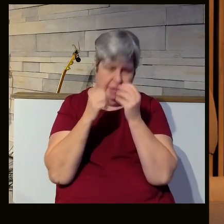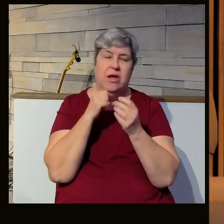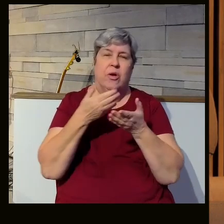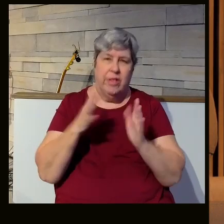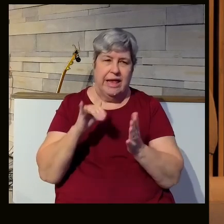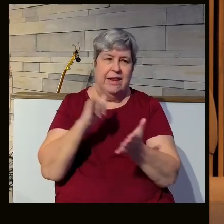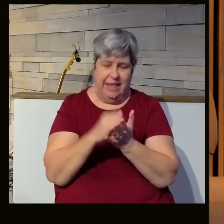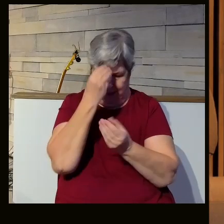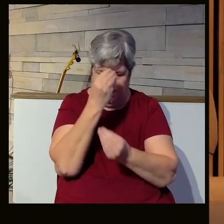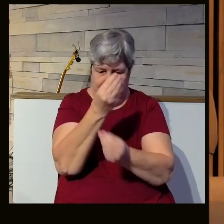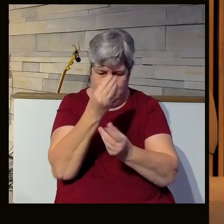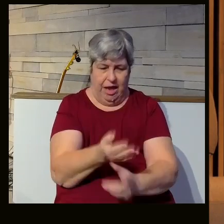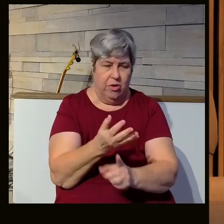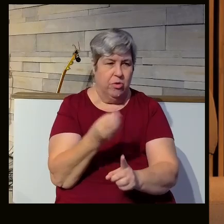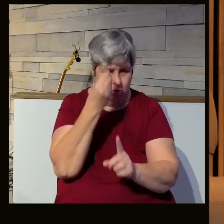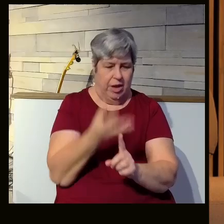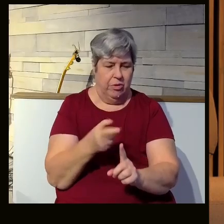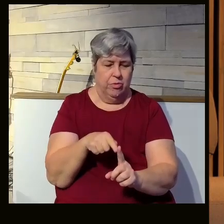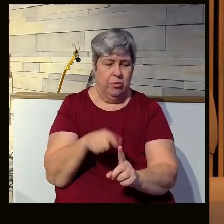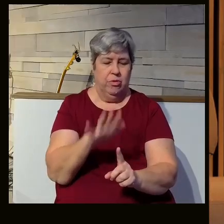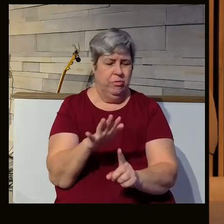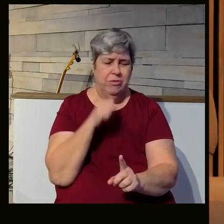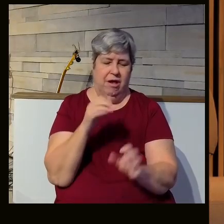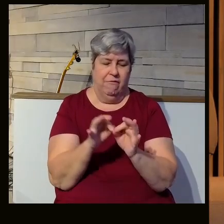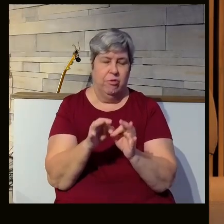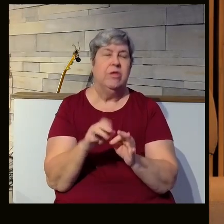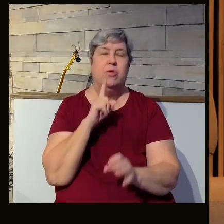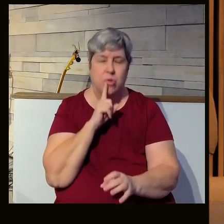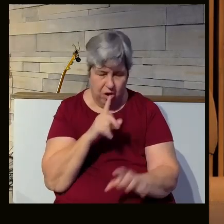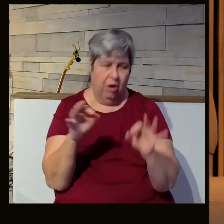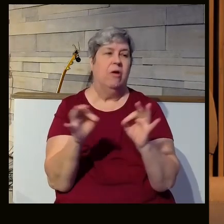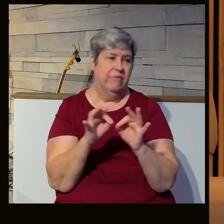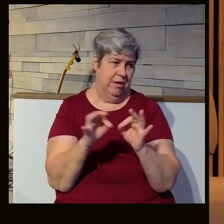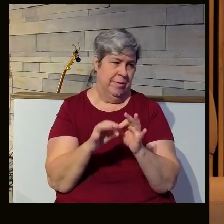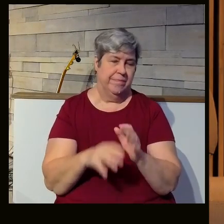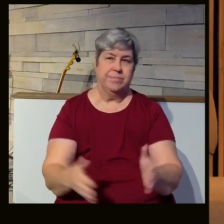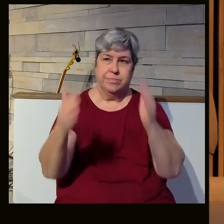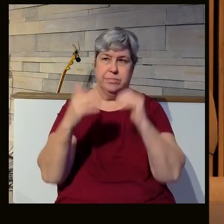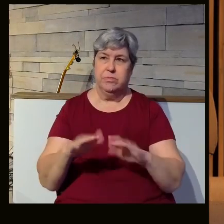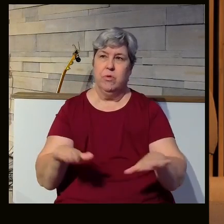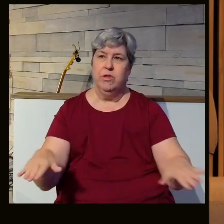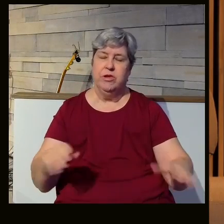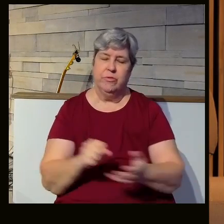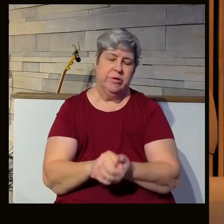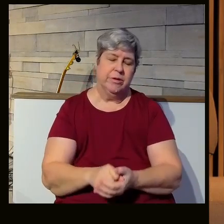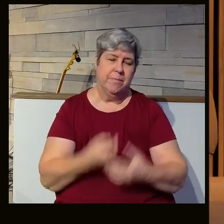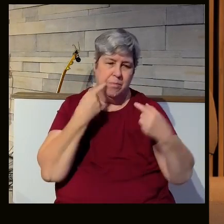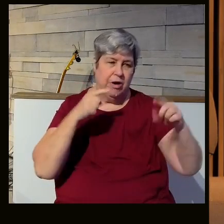the value of your life. And then we want our children to prosper.